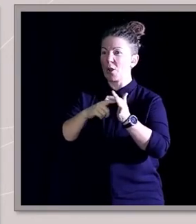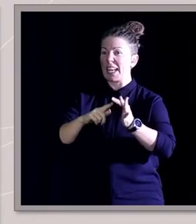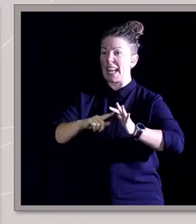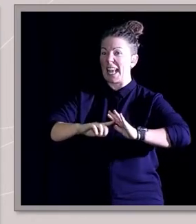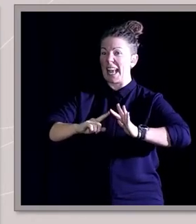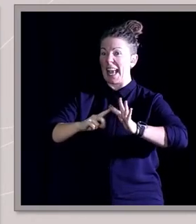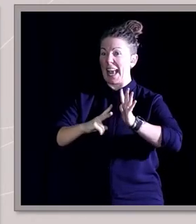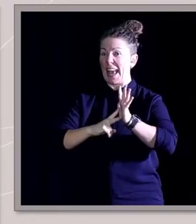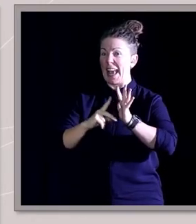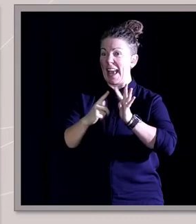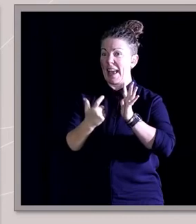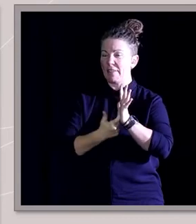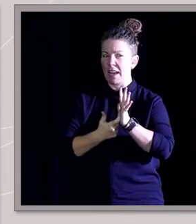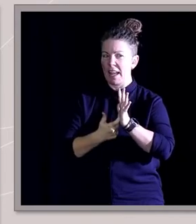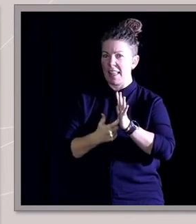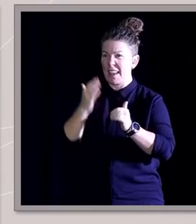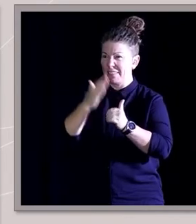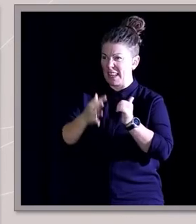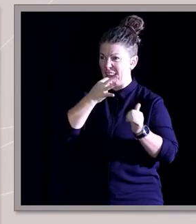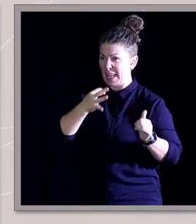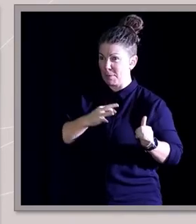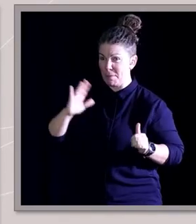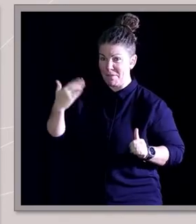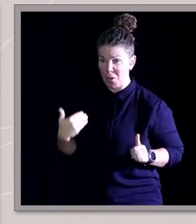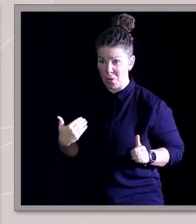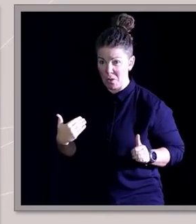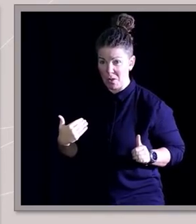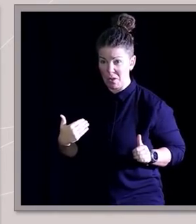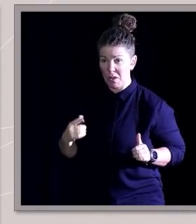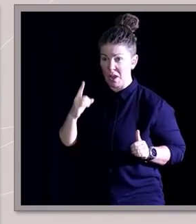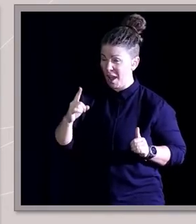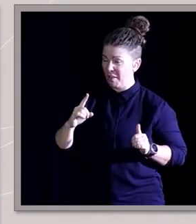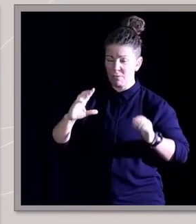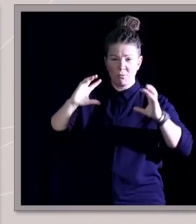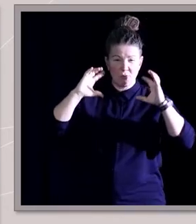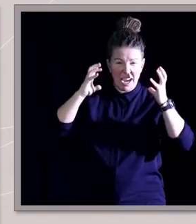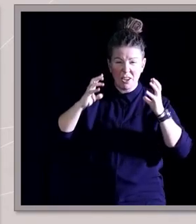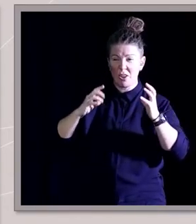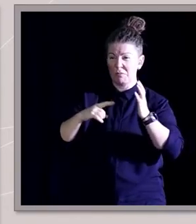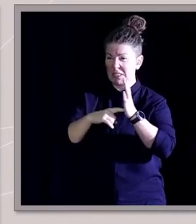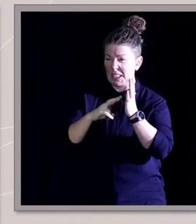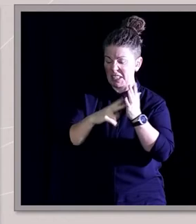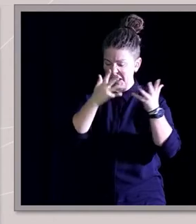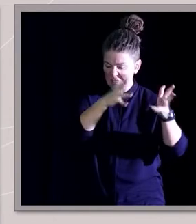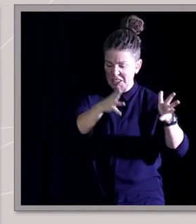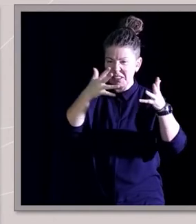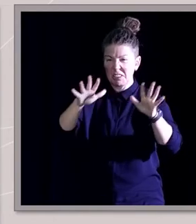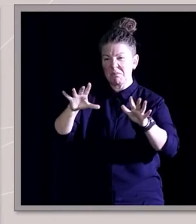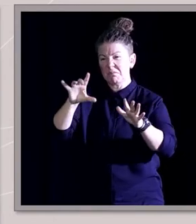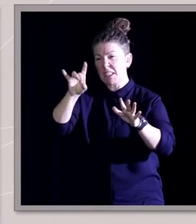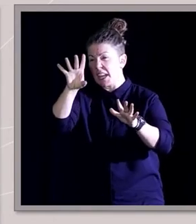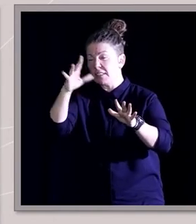I've never been asked to give a keynote before. Even though I've been on radio and TV now for 10 or 15 years,